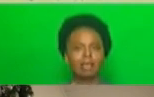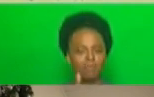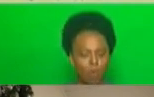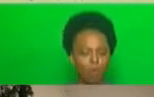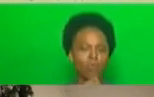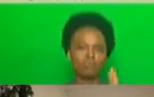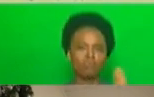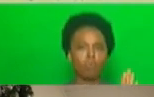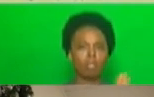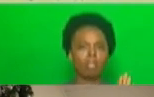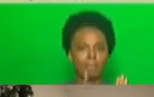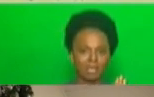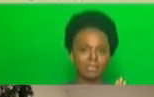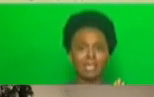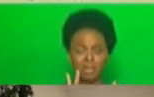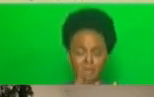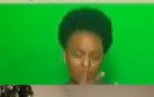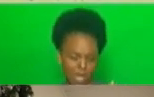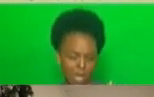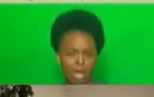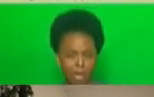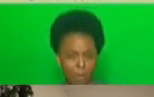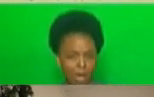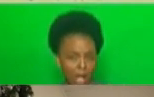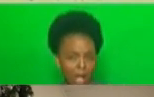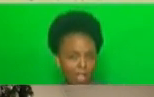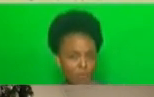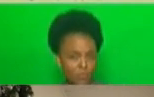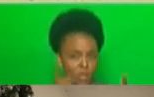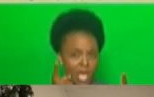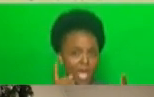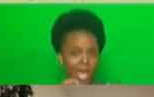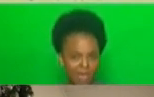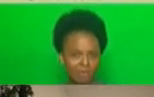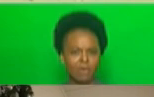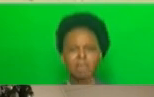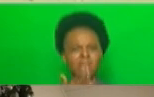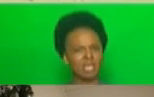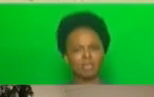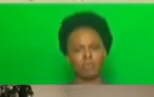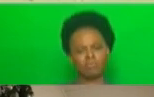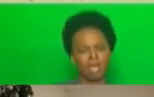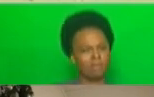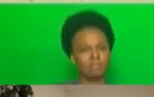All dangerous chemicals must be kept out of reach of children.